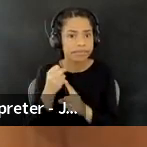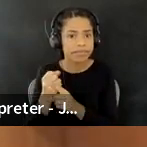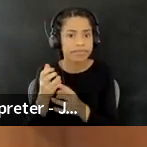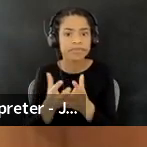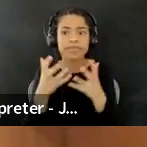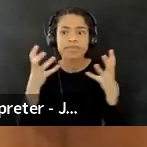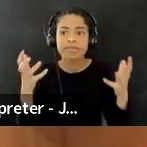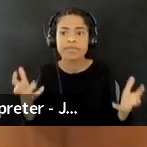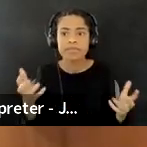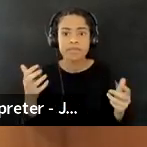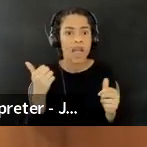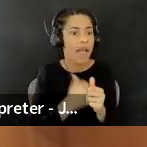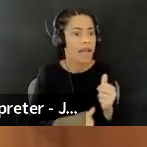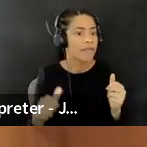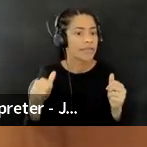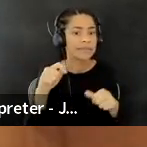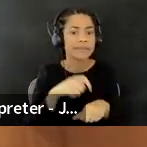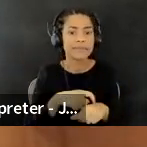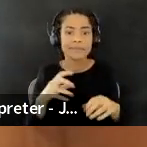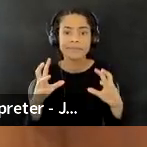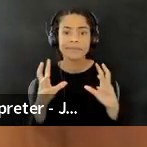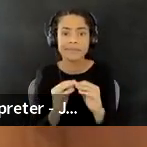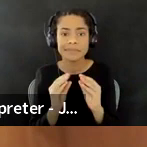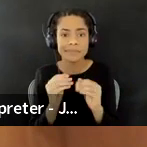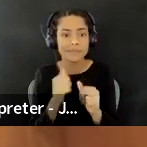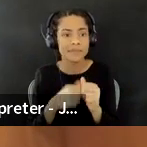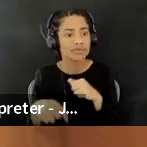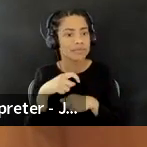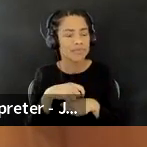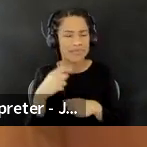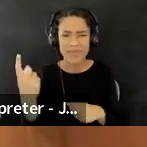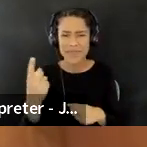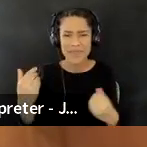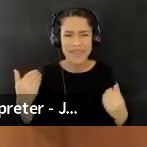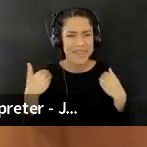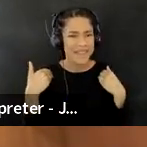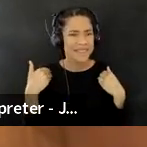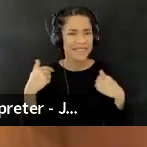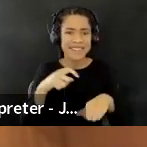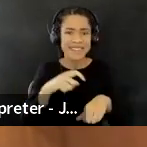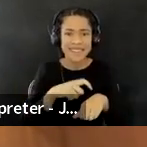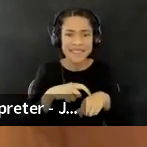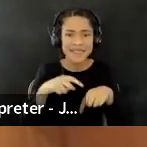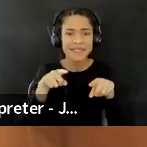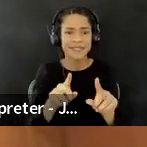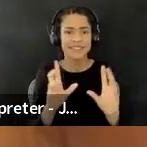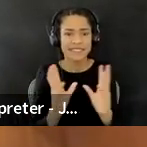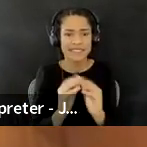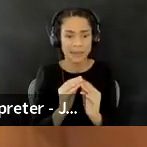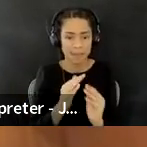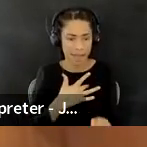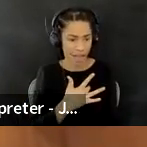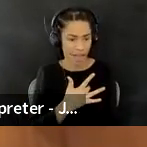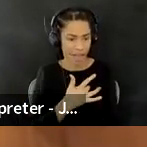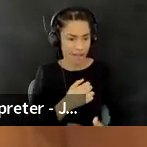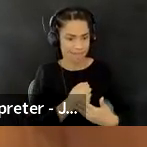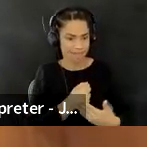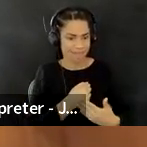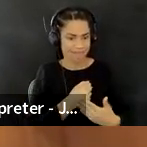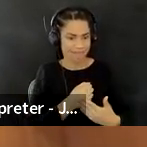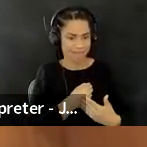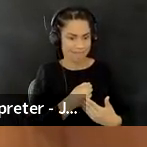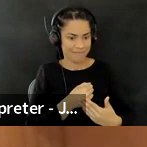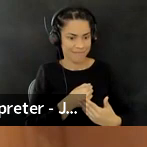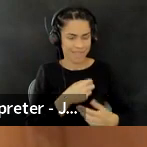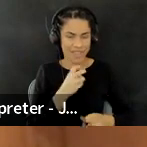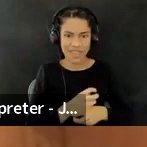every single session. There would always be time during every session when my heart would start to pound really, really